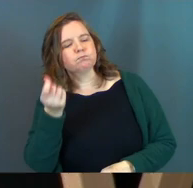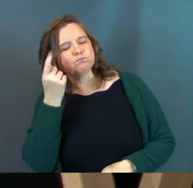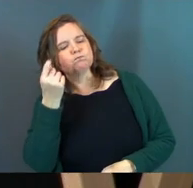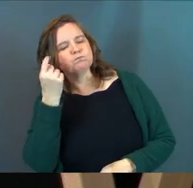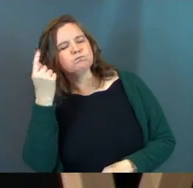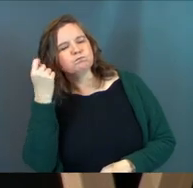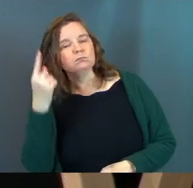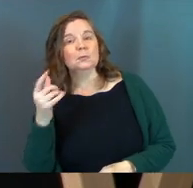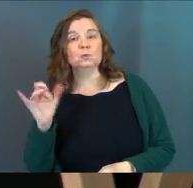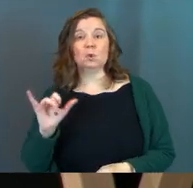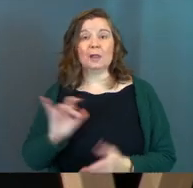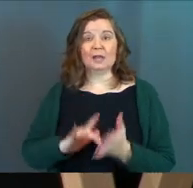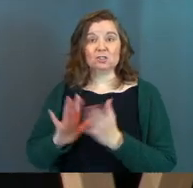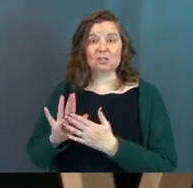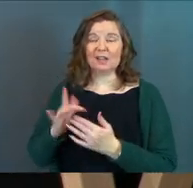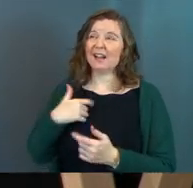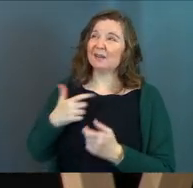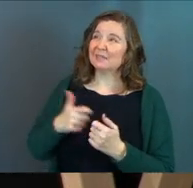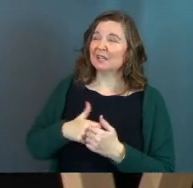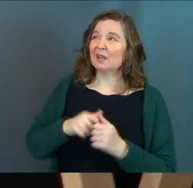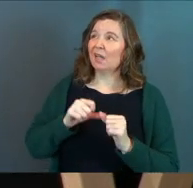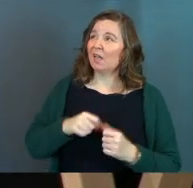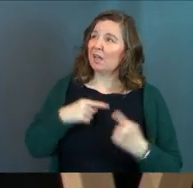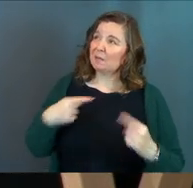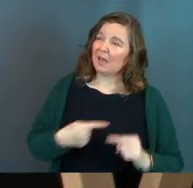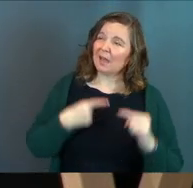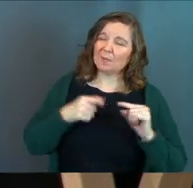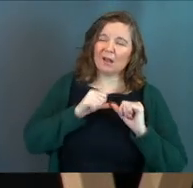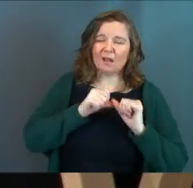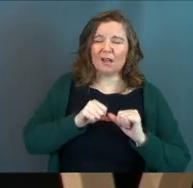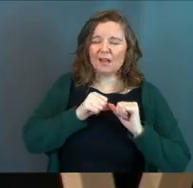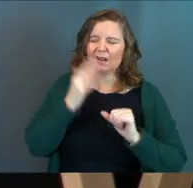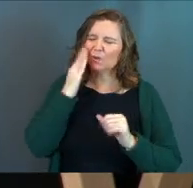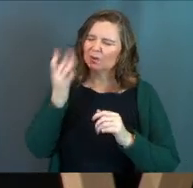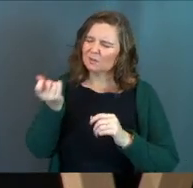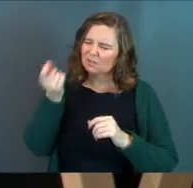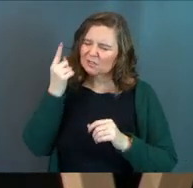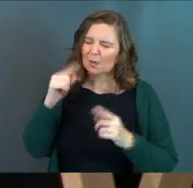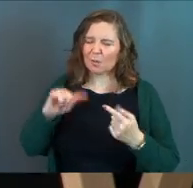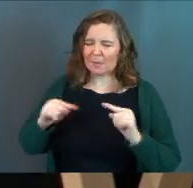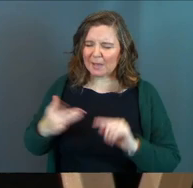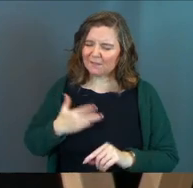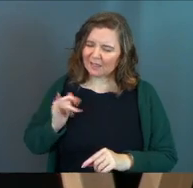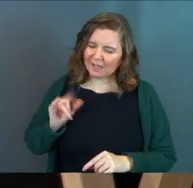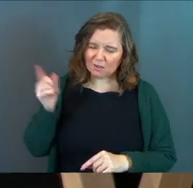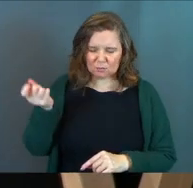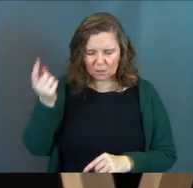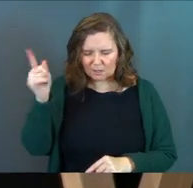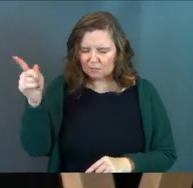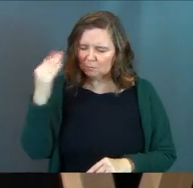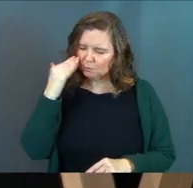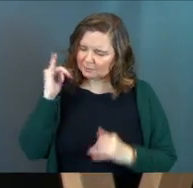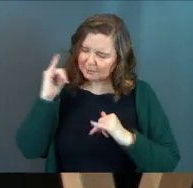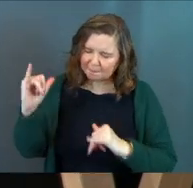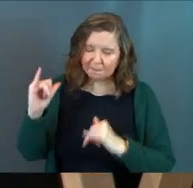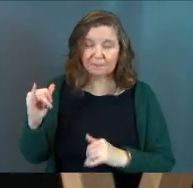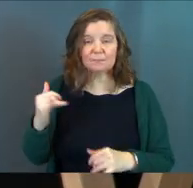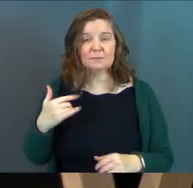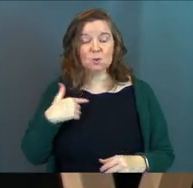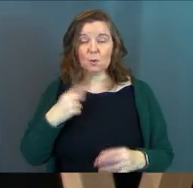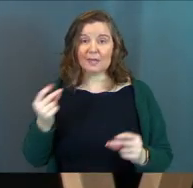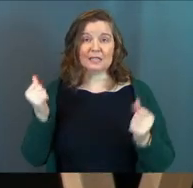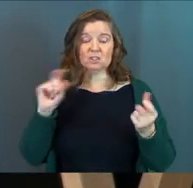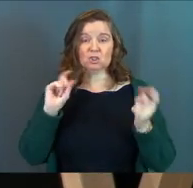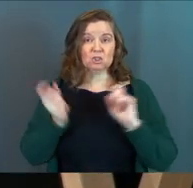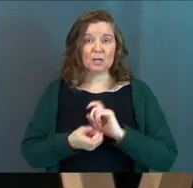gets it. So like, Jesus, I'm dealing with chronic pain today and I know I'm talking to somebody who understands what pain feels like. Do you see how that would